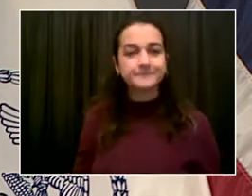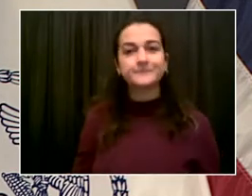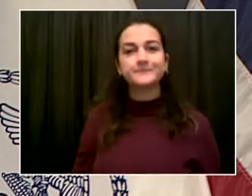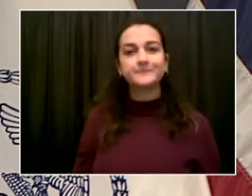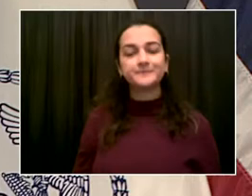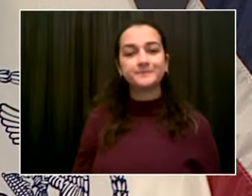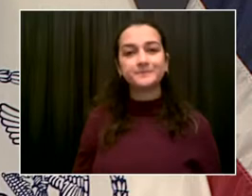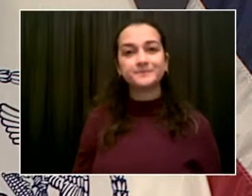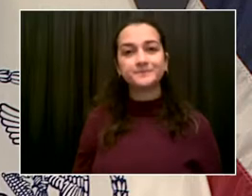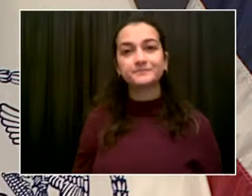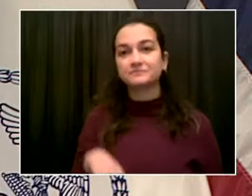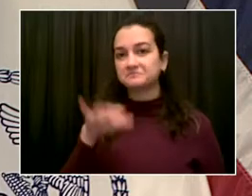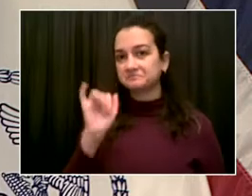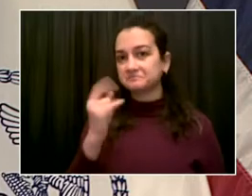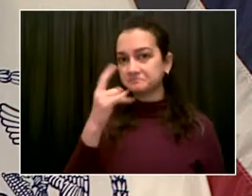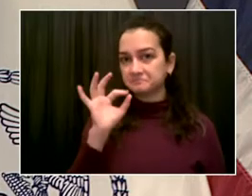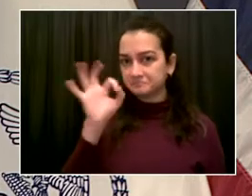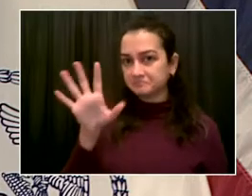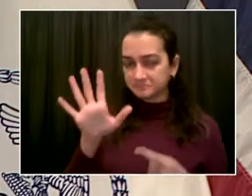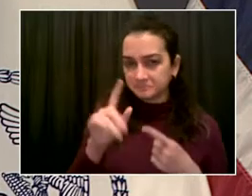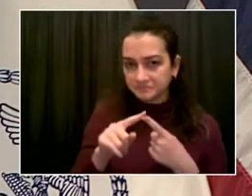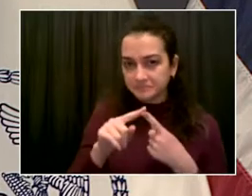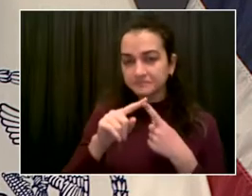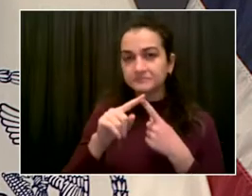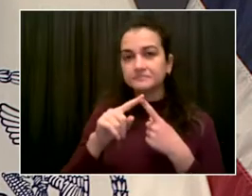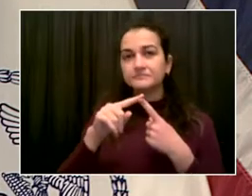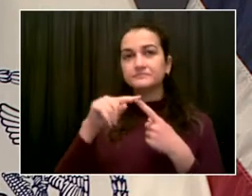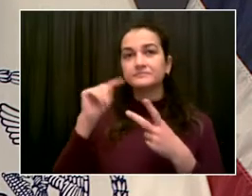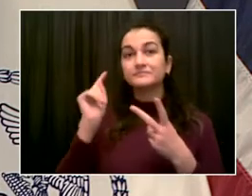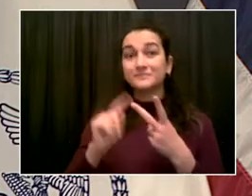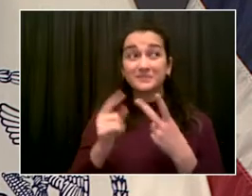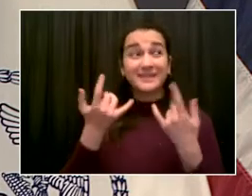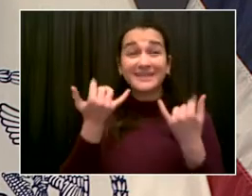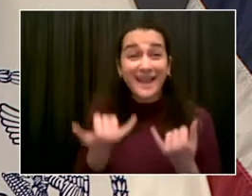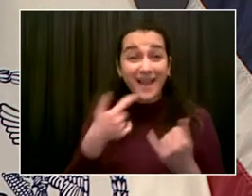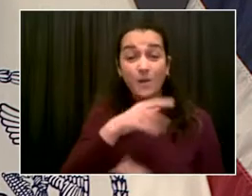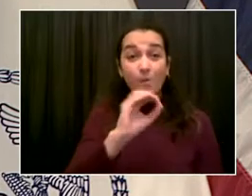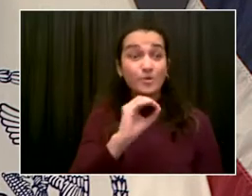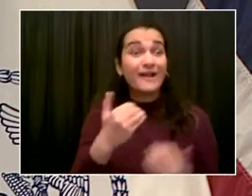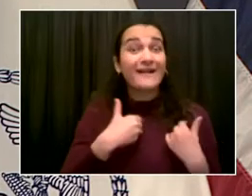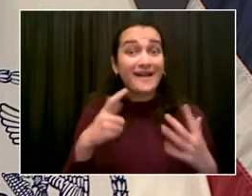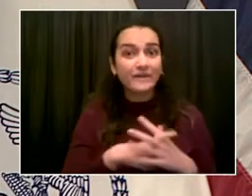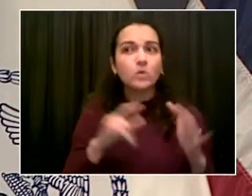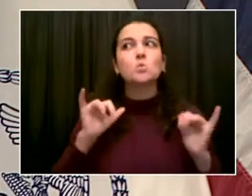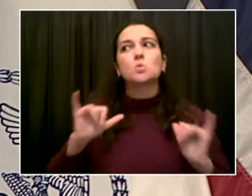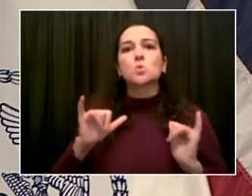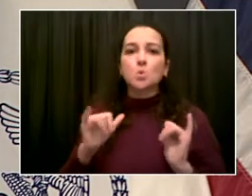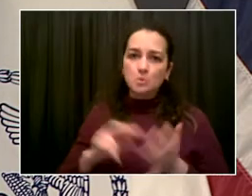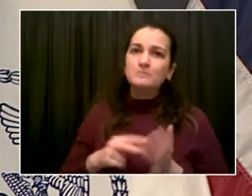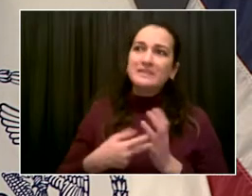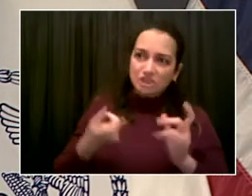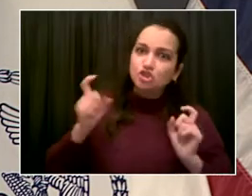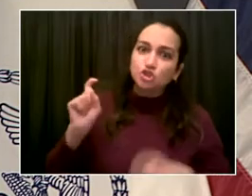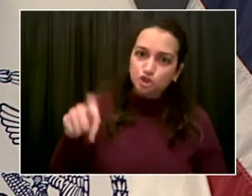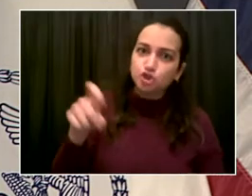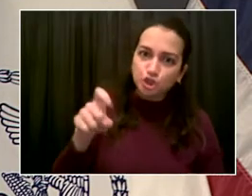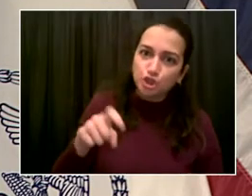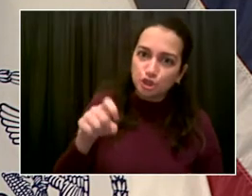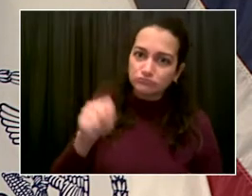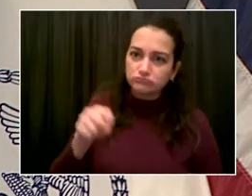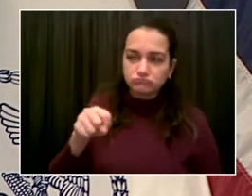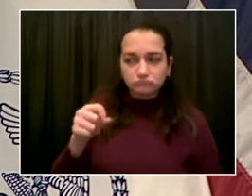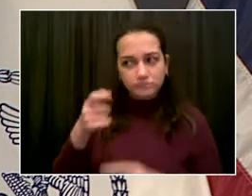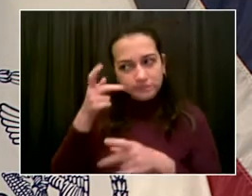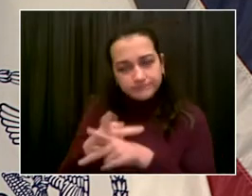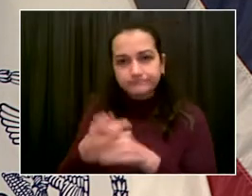Certainly seeing this additional variant emerge encourages us to keep climbing that ladder steadily. But this is something